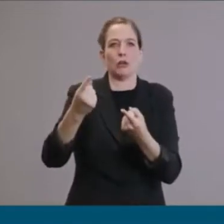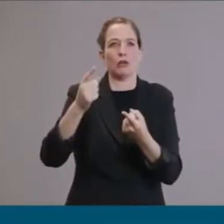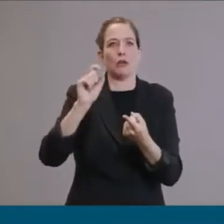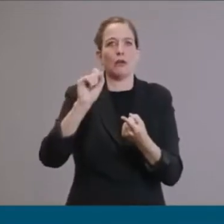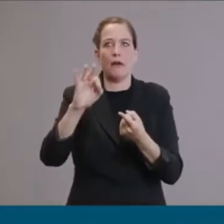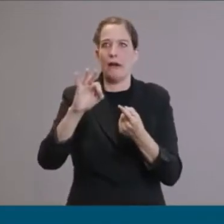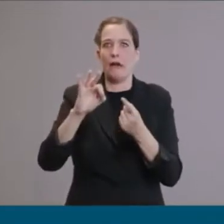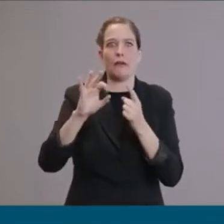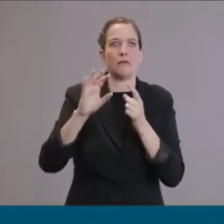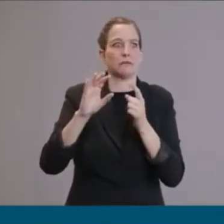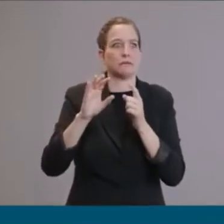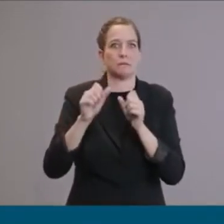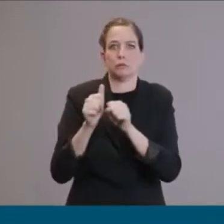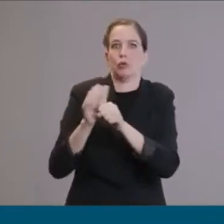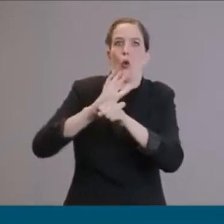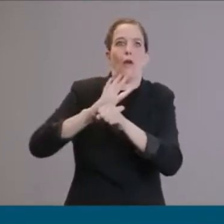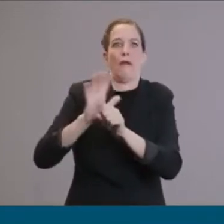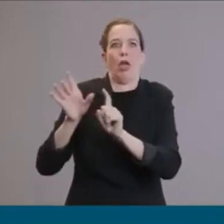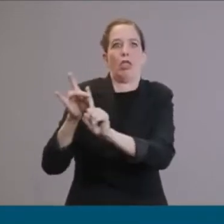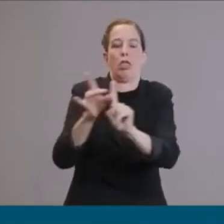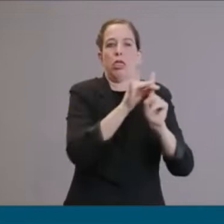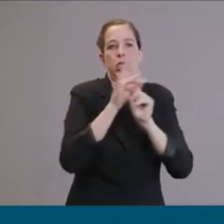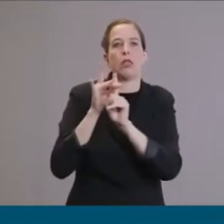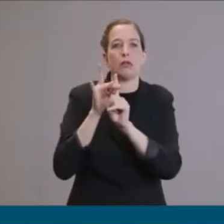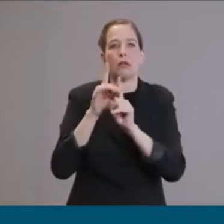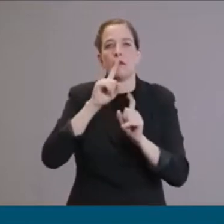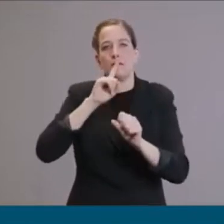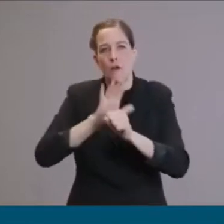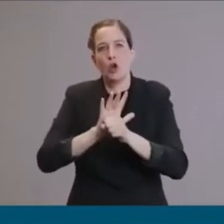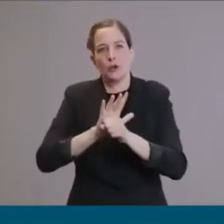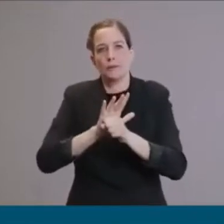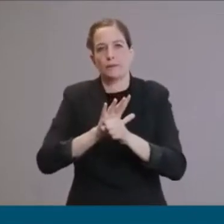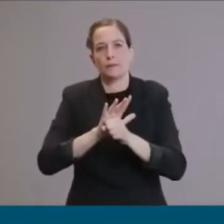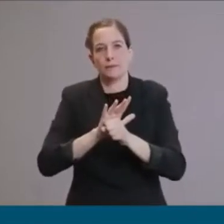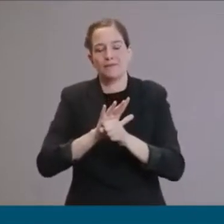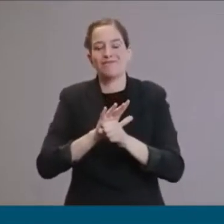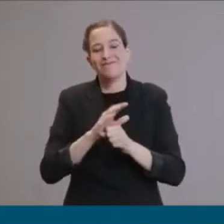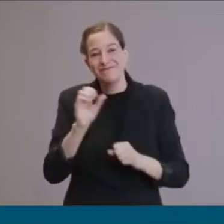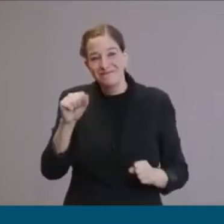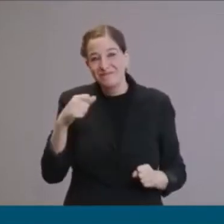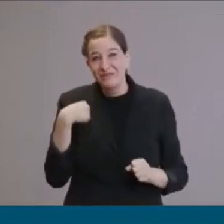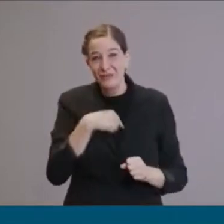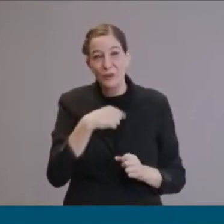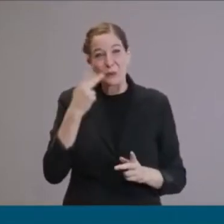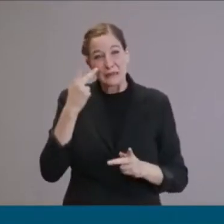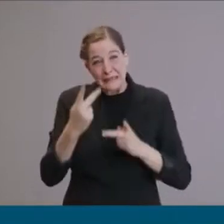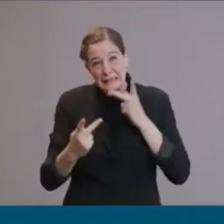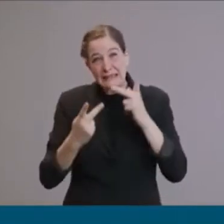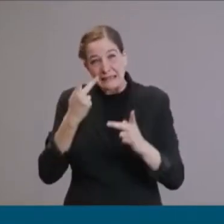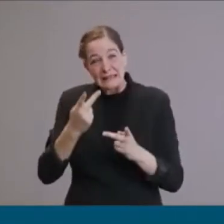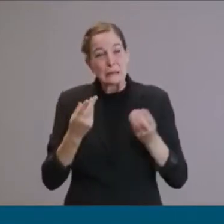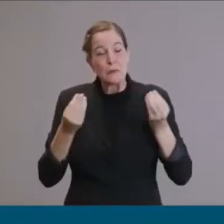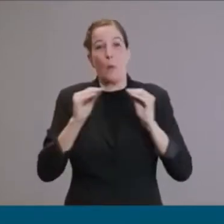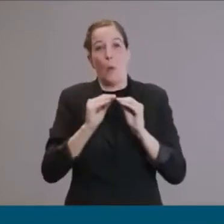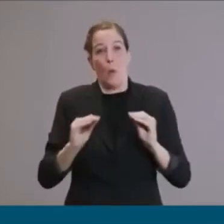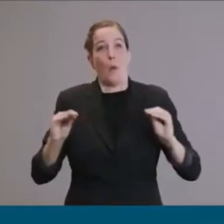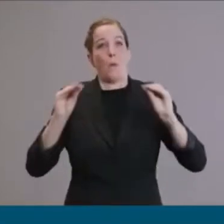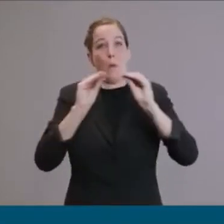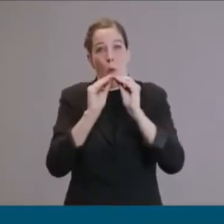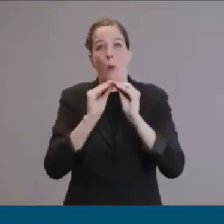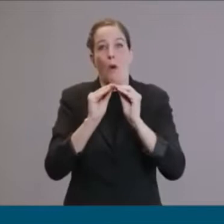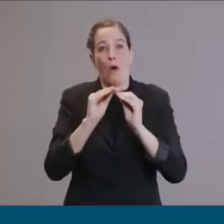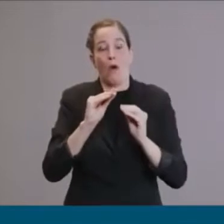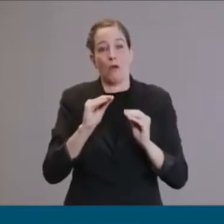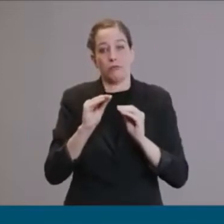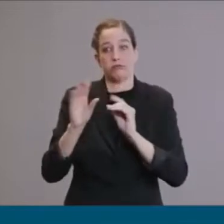We're seeing increasing cases. We're going to continue our gradual and phased-in reopening. We